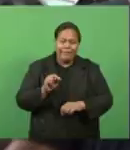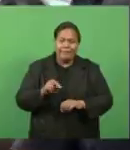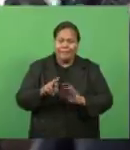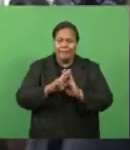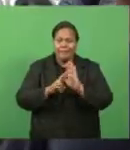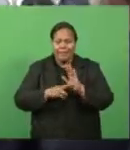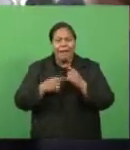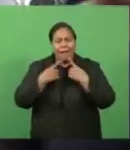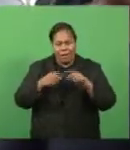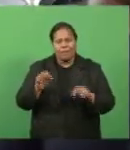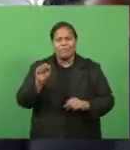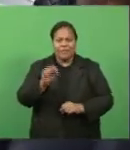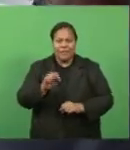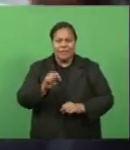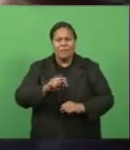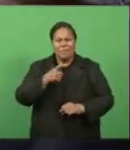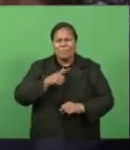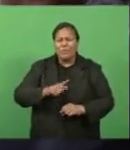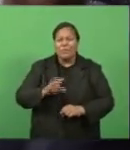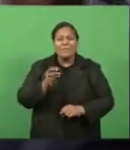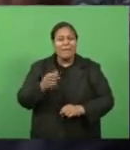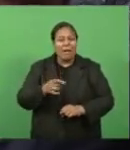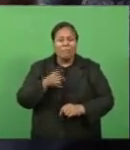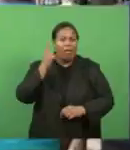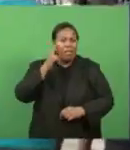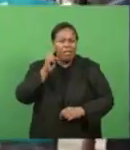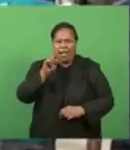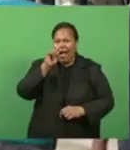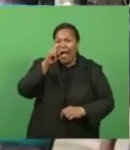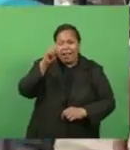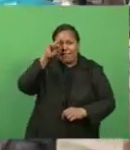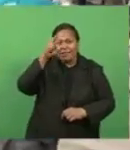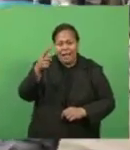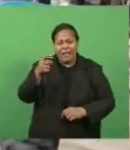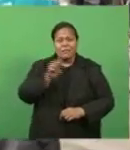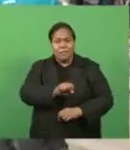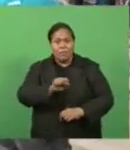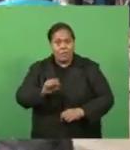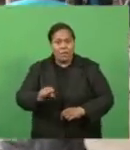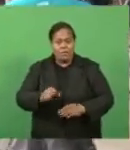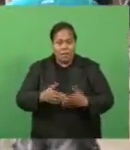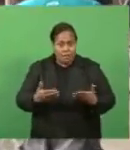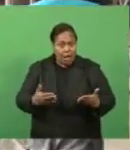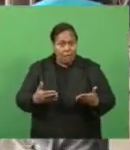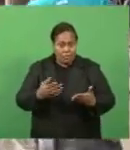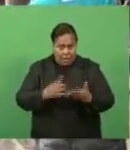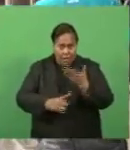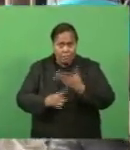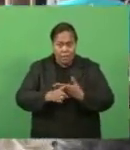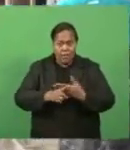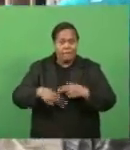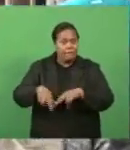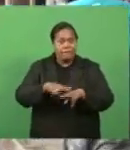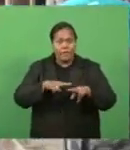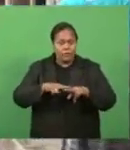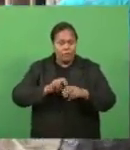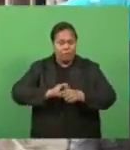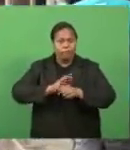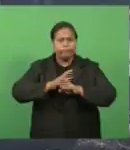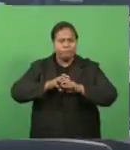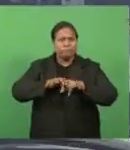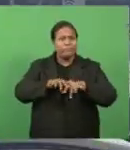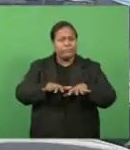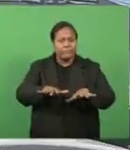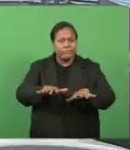as many still cannot fully comprehend the seriousness of the situation in the country regarding the COVID-19 outbreak.